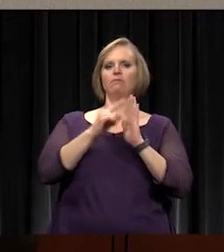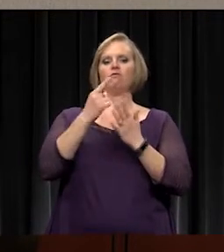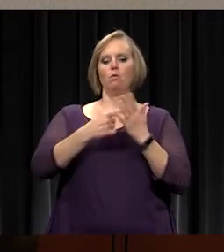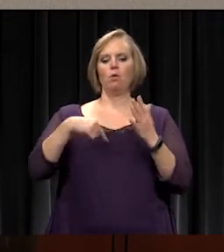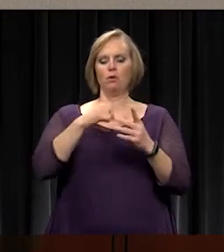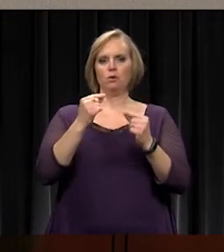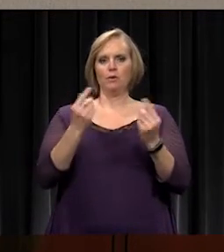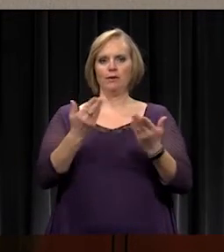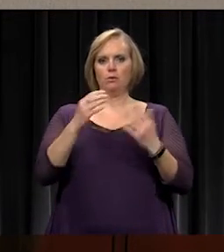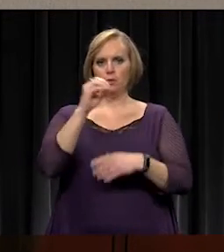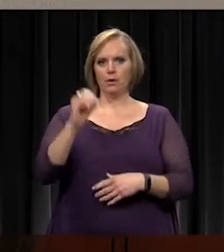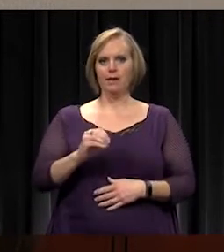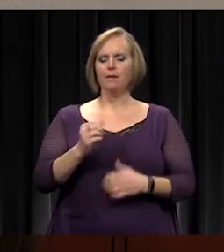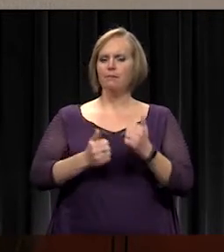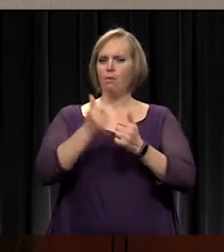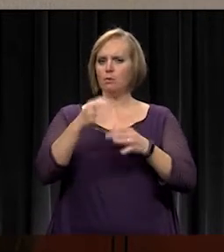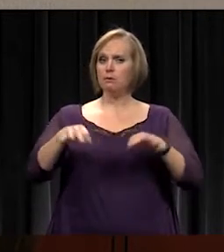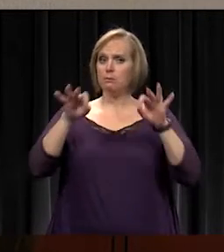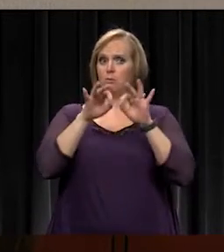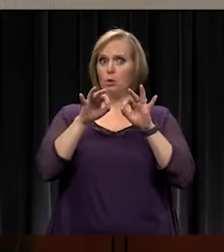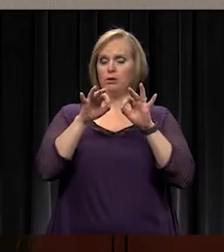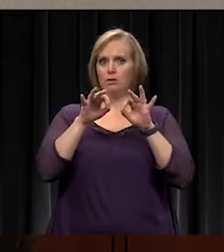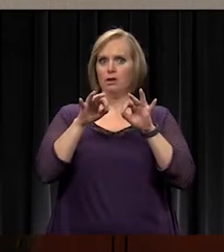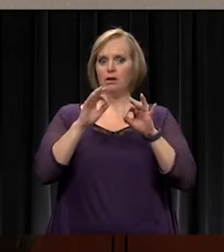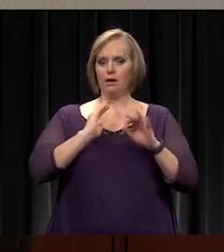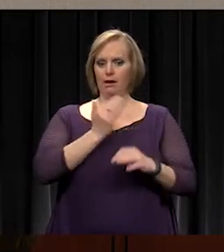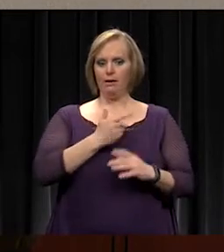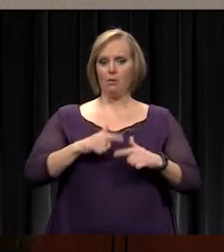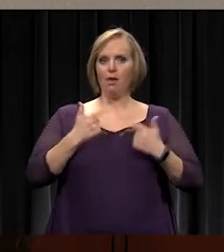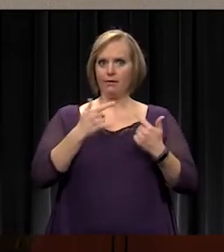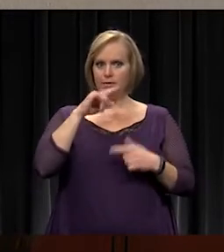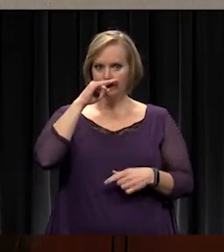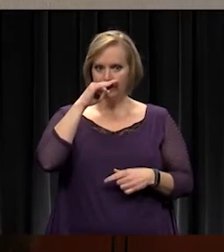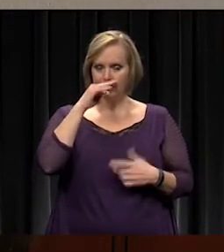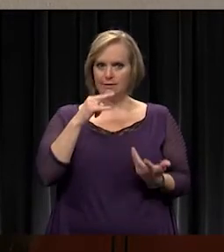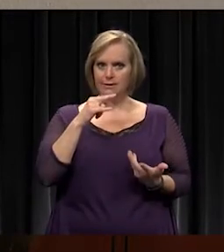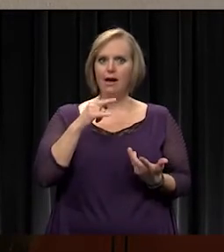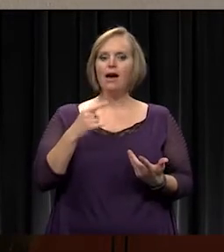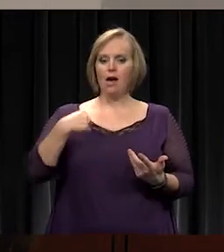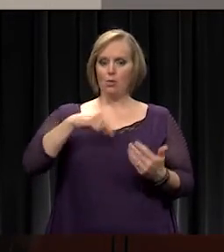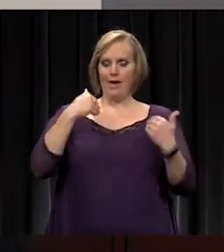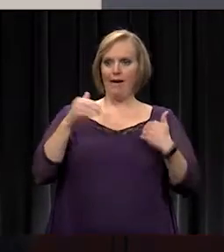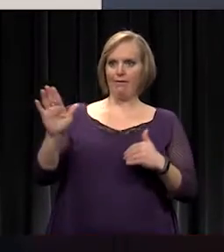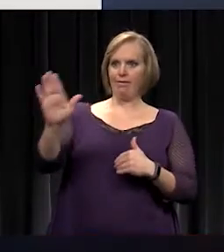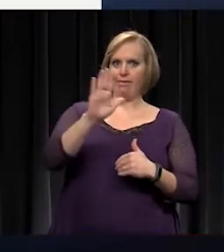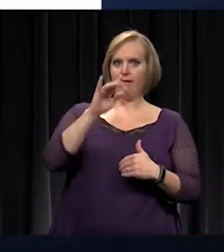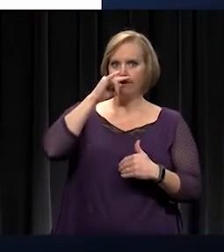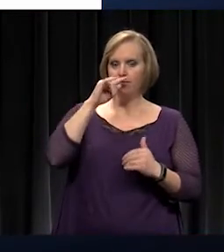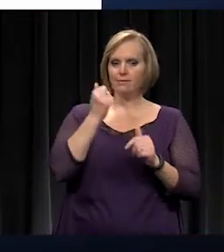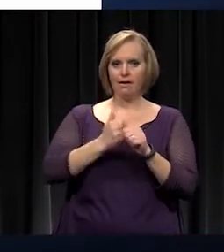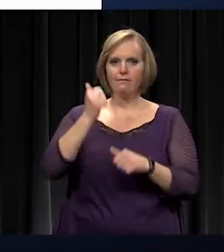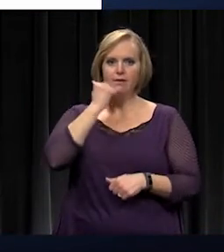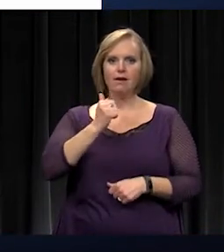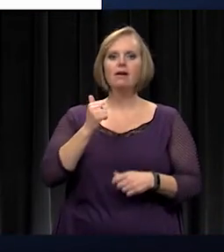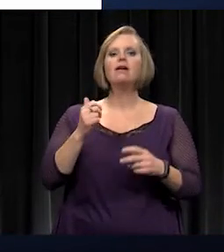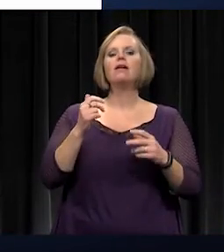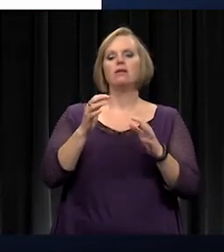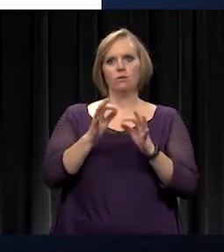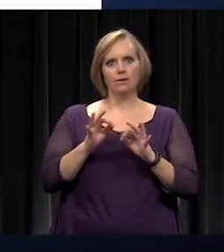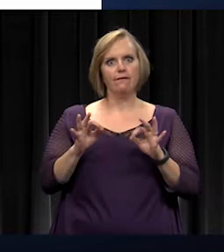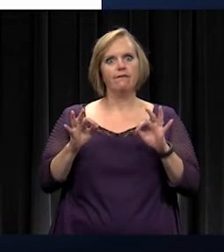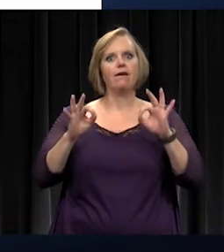The most important thing in people's lives is our kids, and we have them every day, and so it is vital that we keep our parents informed